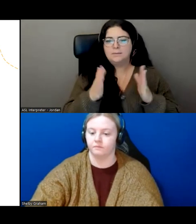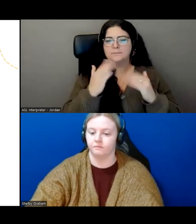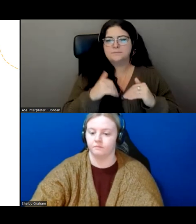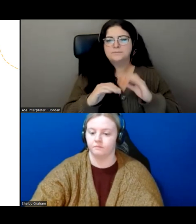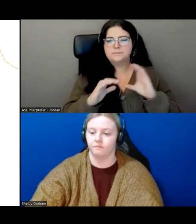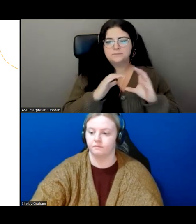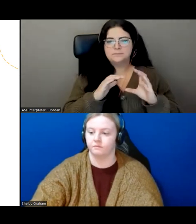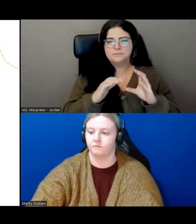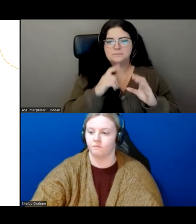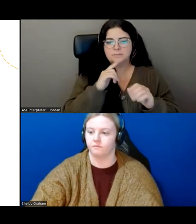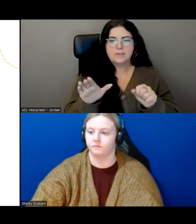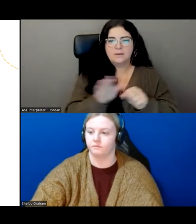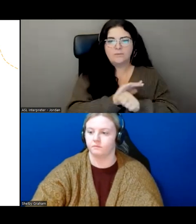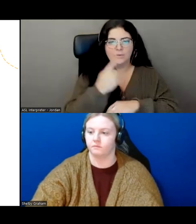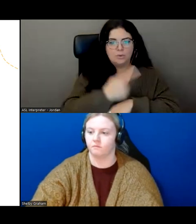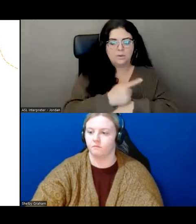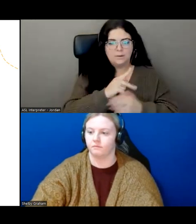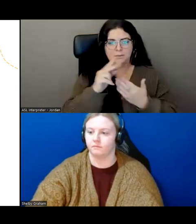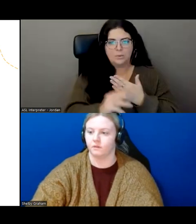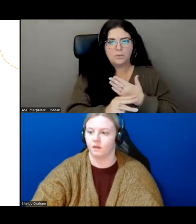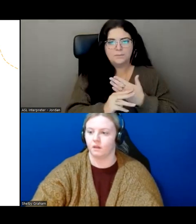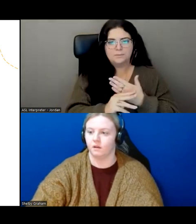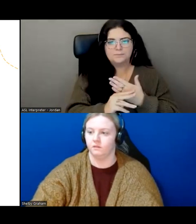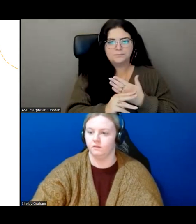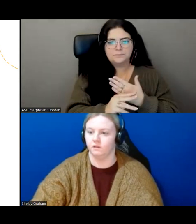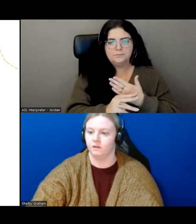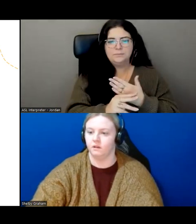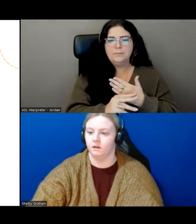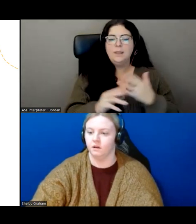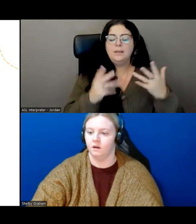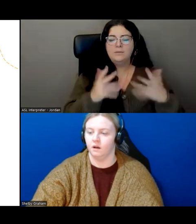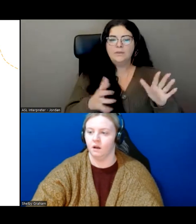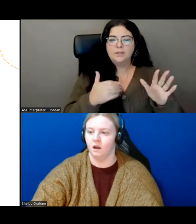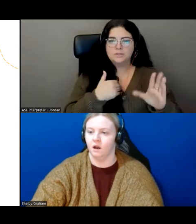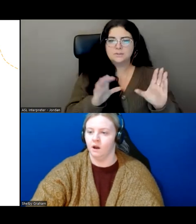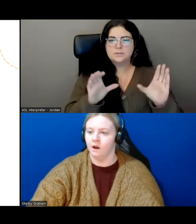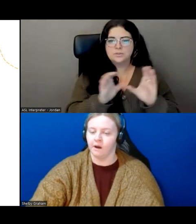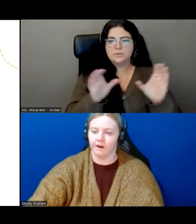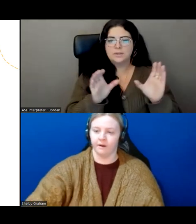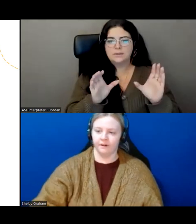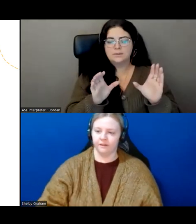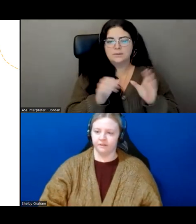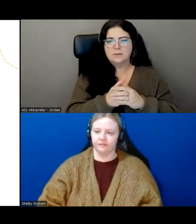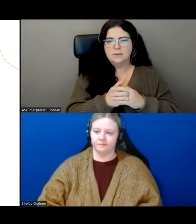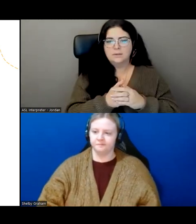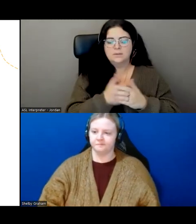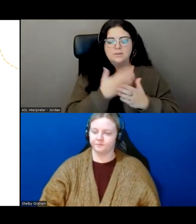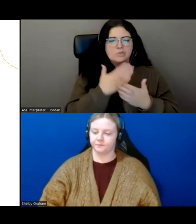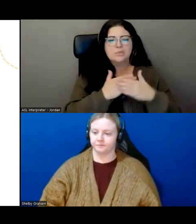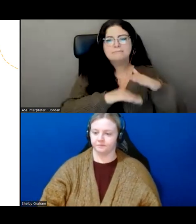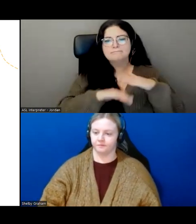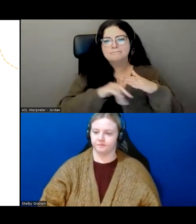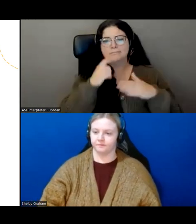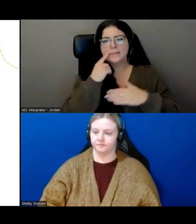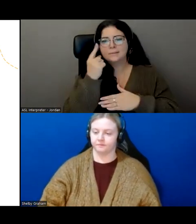a full day program each that has a certificate at the end that'll give you a lot of basic digital skills.